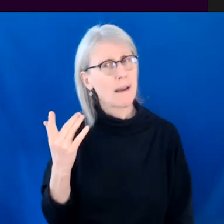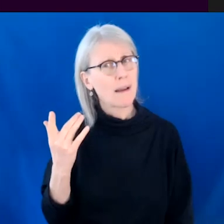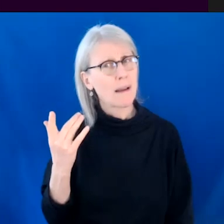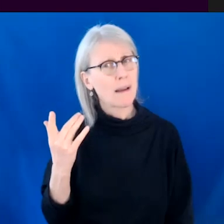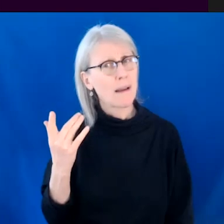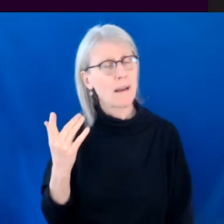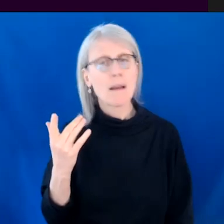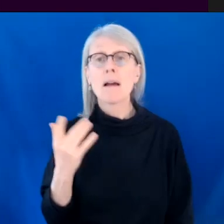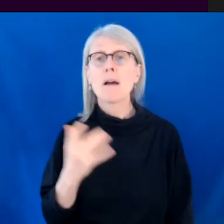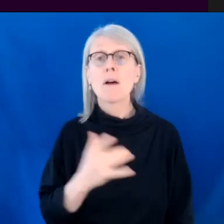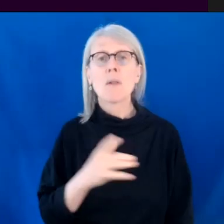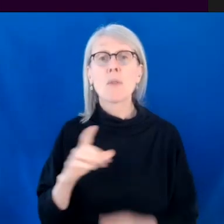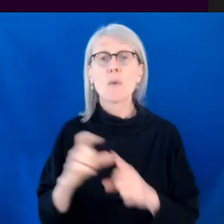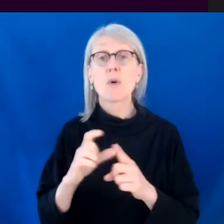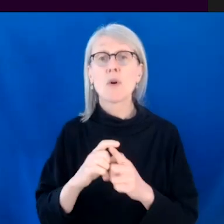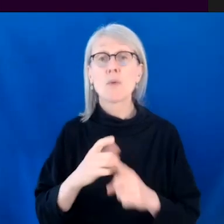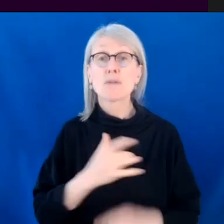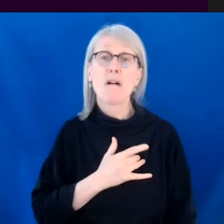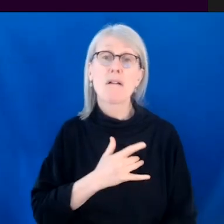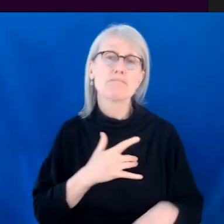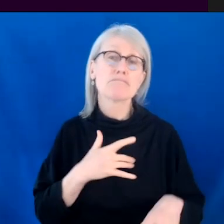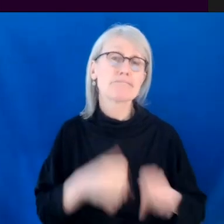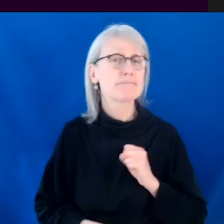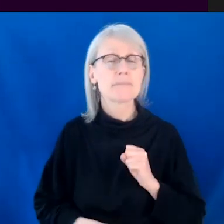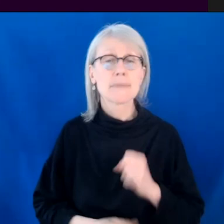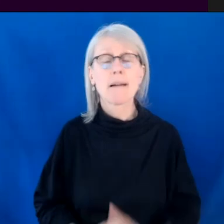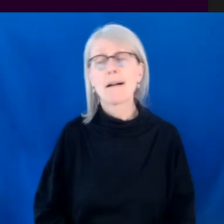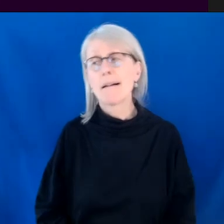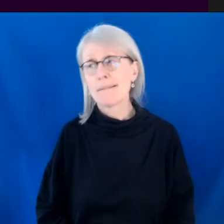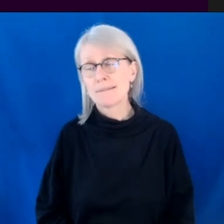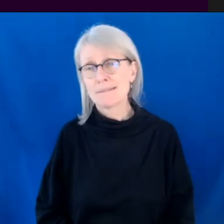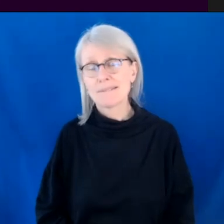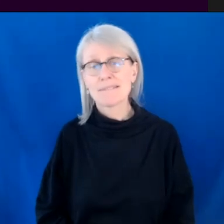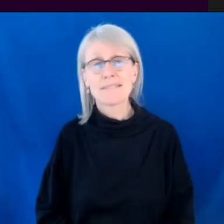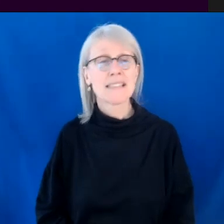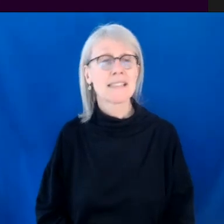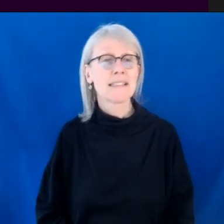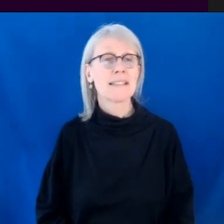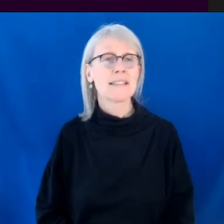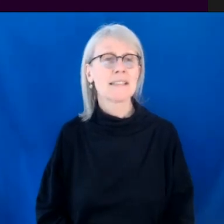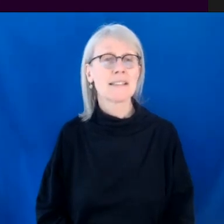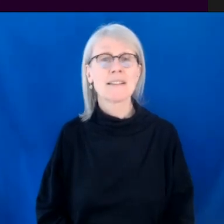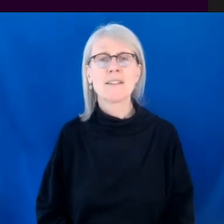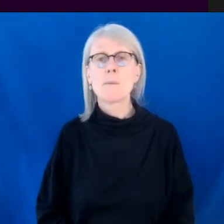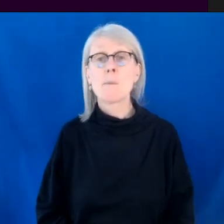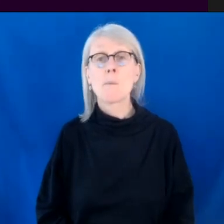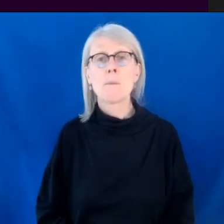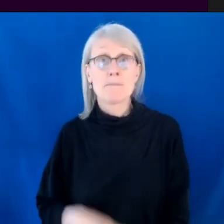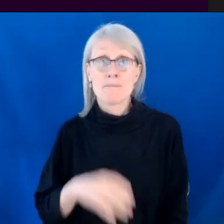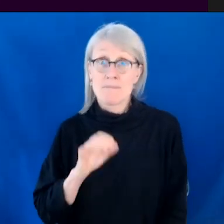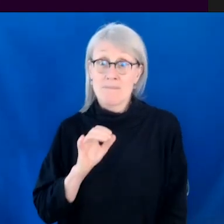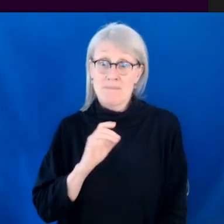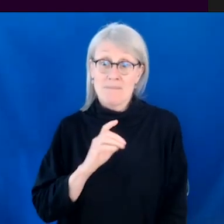The word heartbreaking is used here. That's so nice. Yeah. You know, the Porter was an incredibly